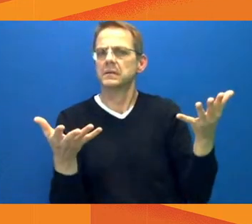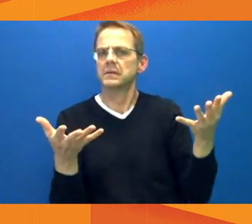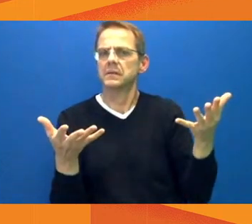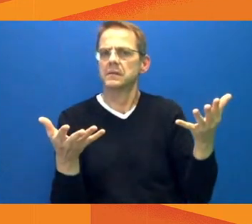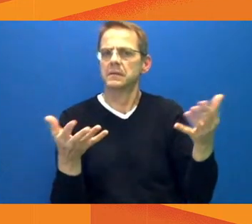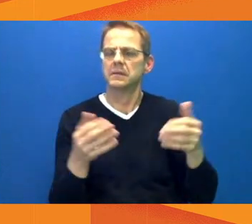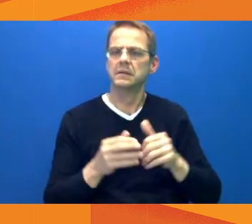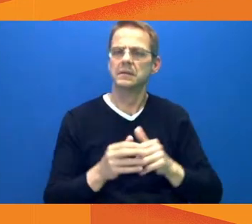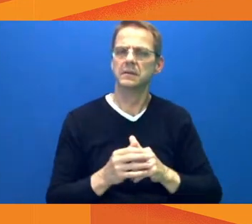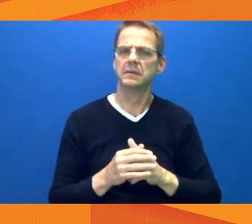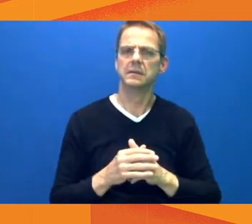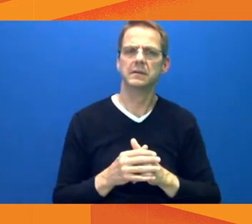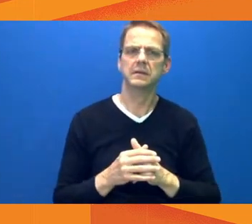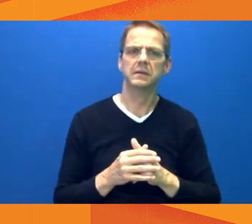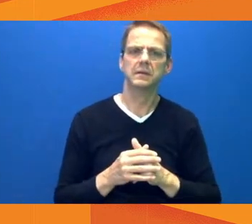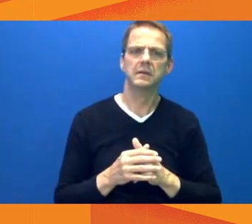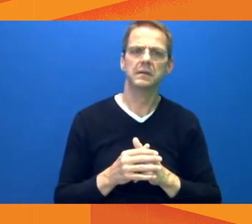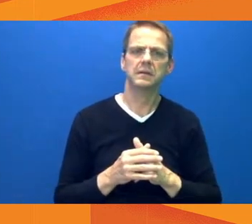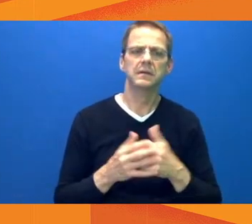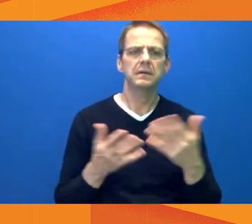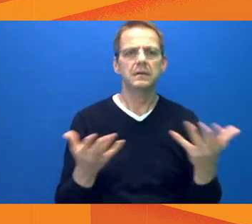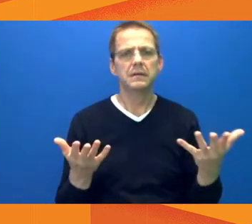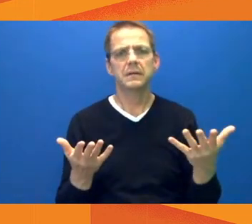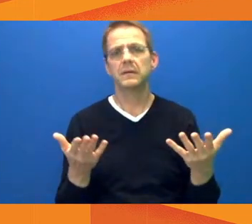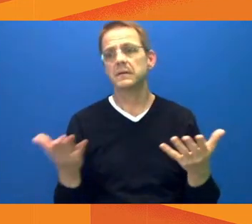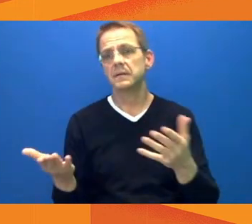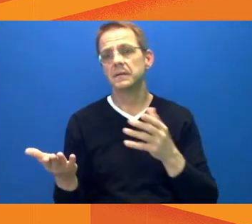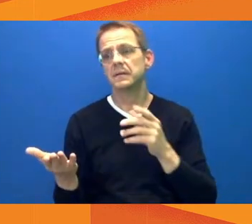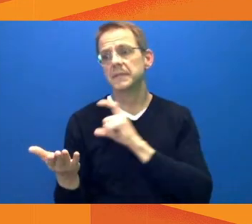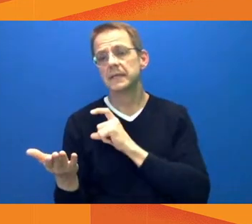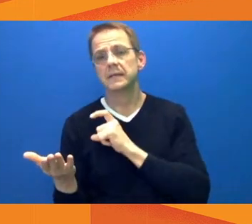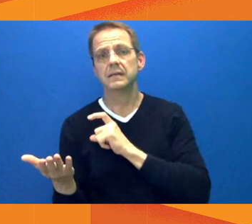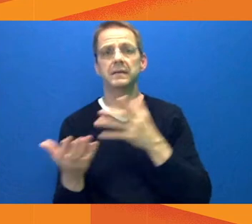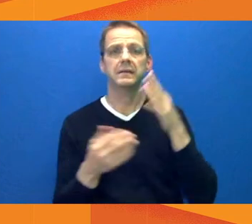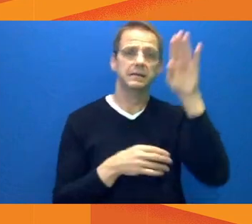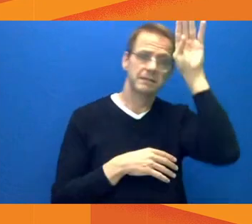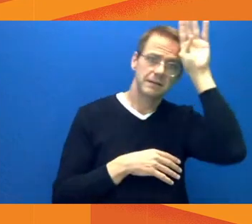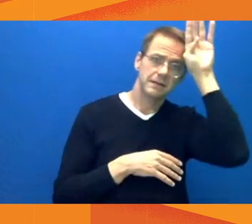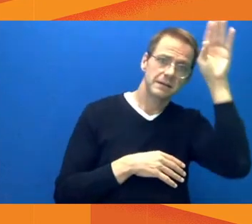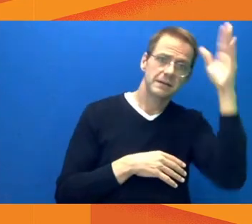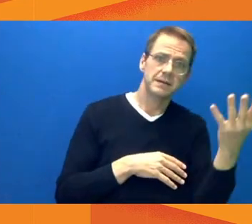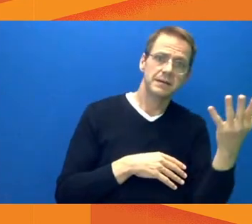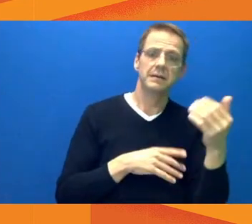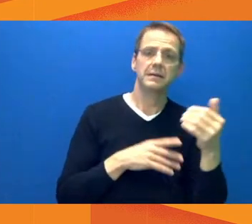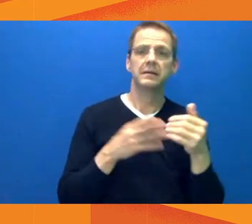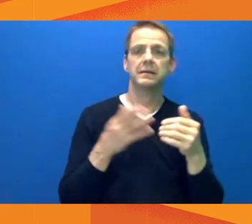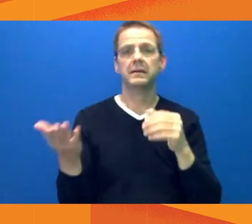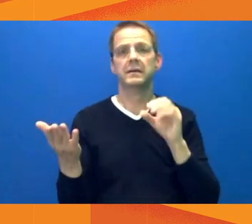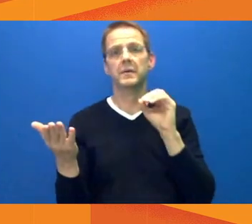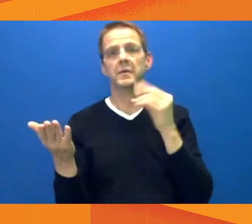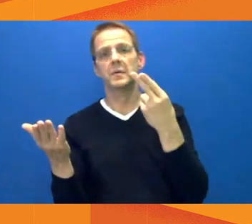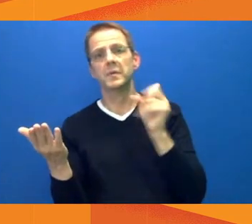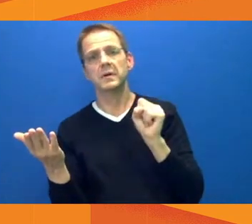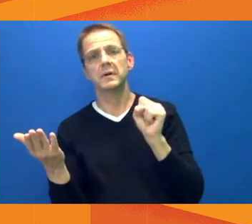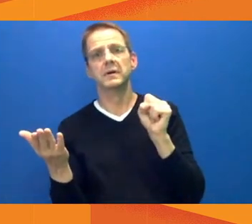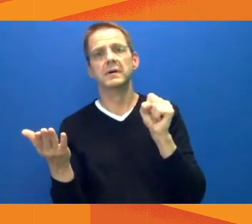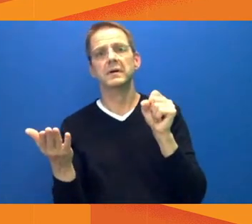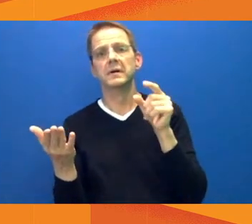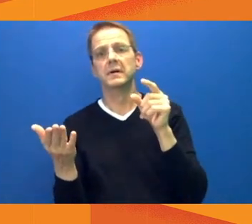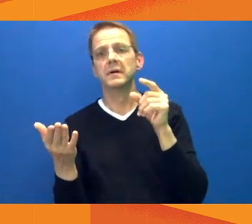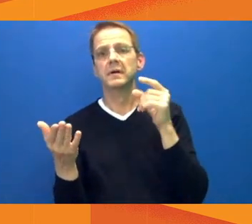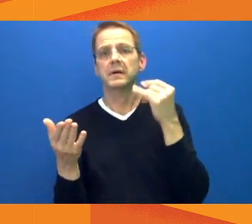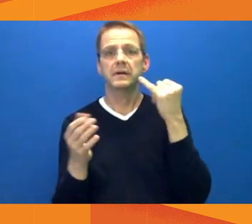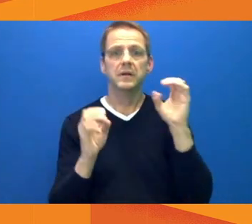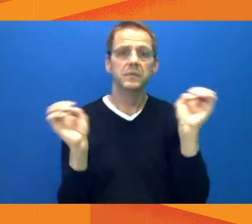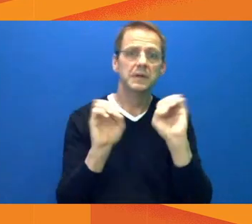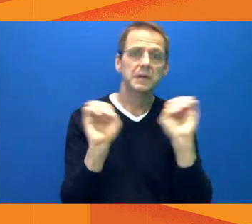safety folks will be going to the places based on that triage and based on the information. And I think we have good reason